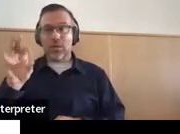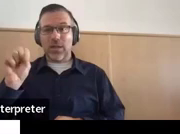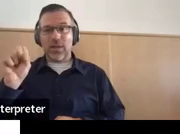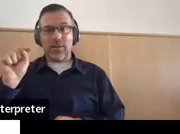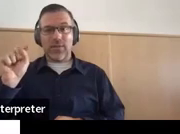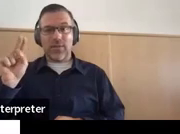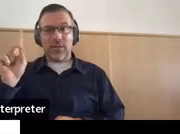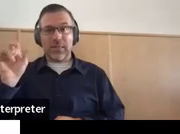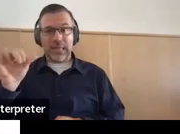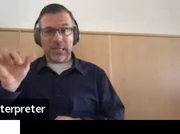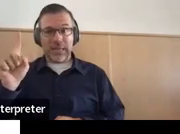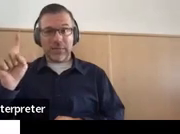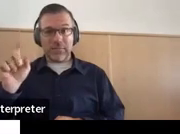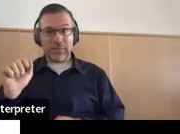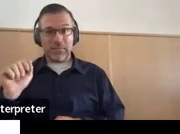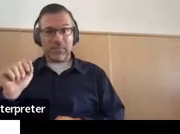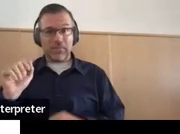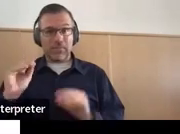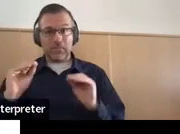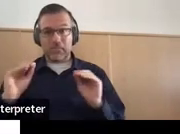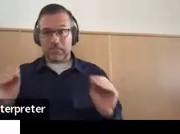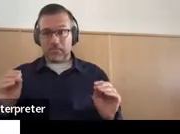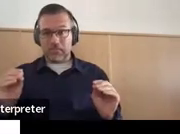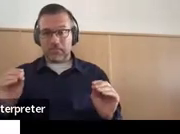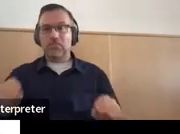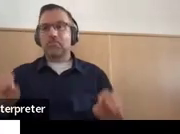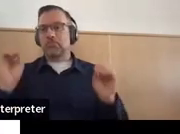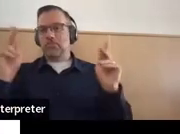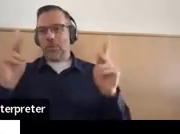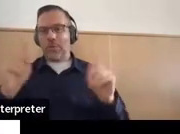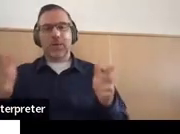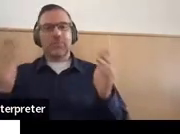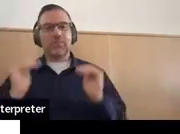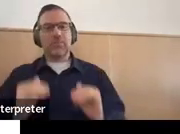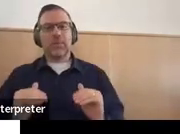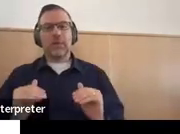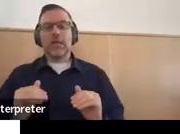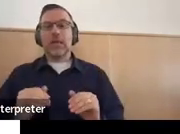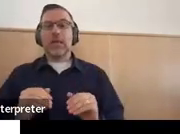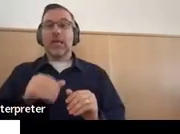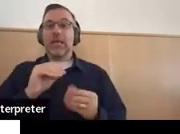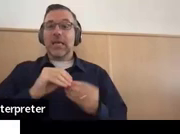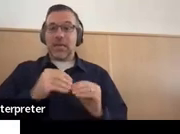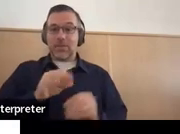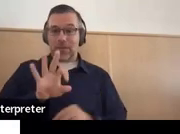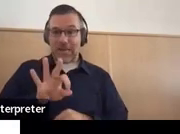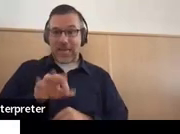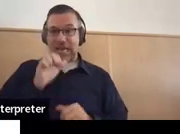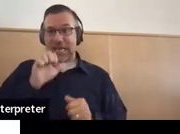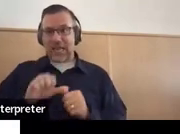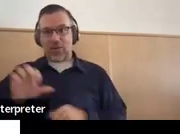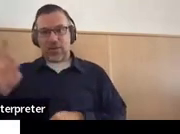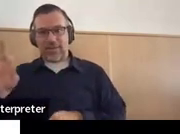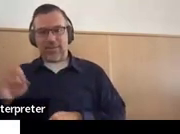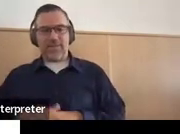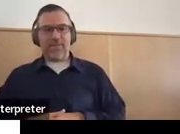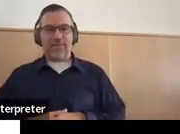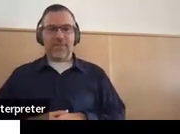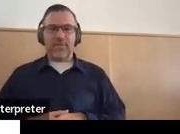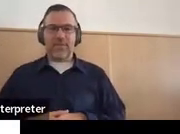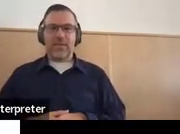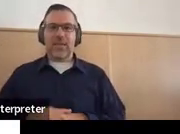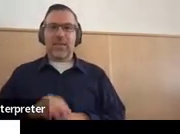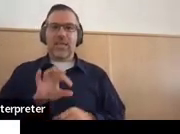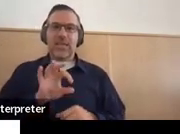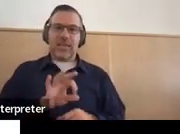Nope. All right. 9F, 9F, 9F. I can't even